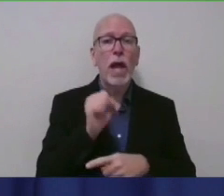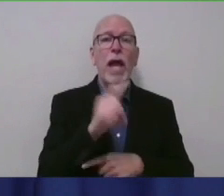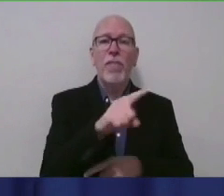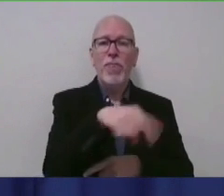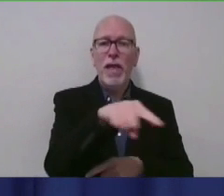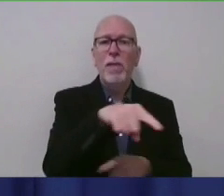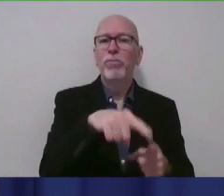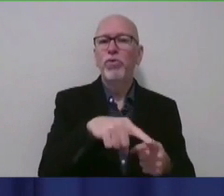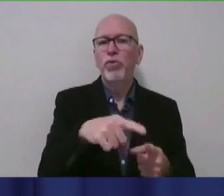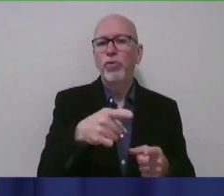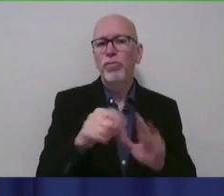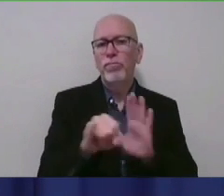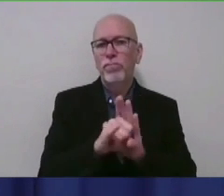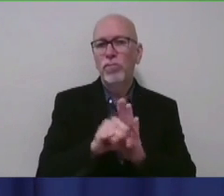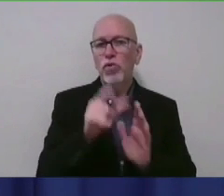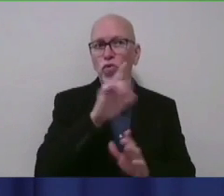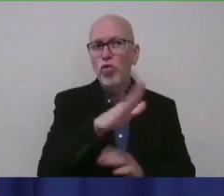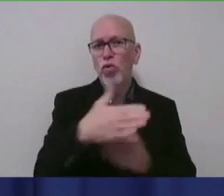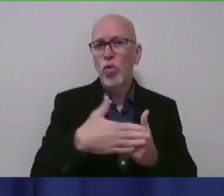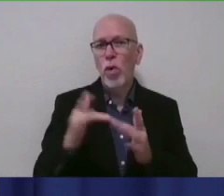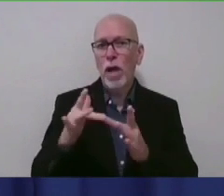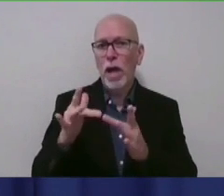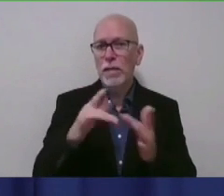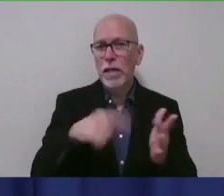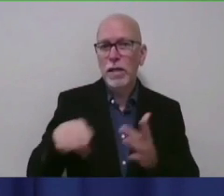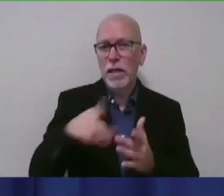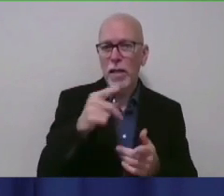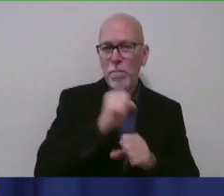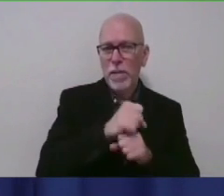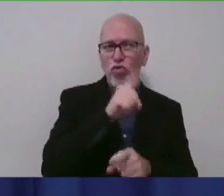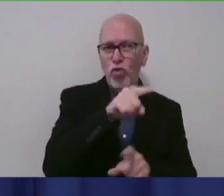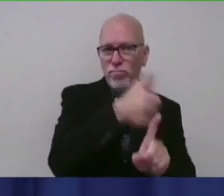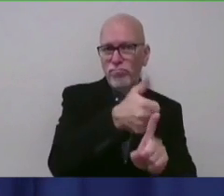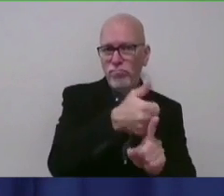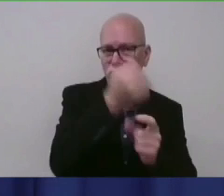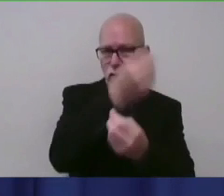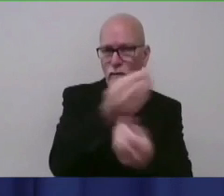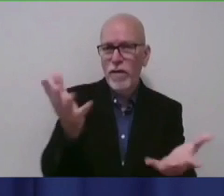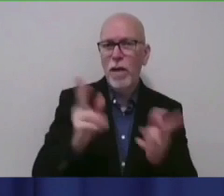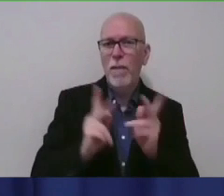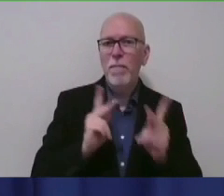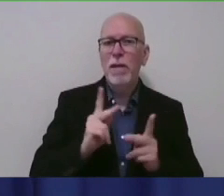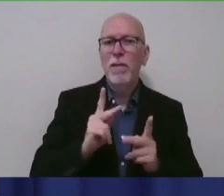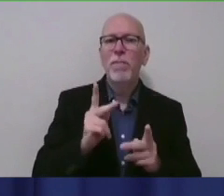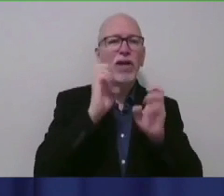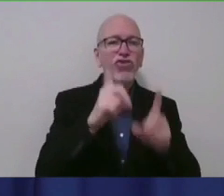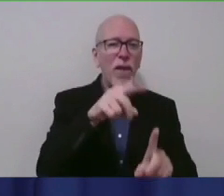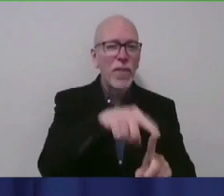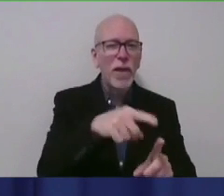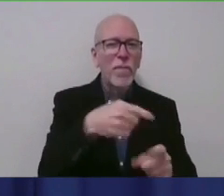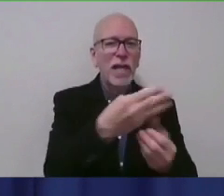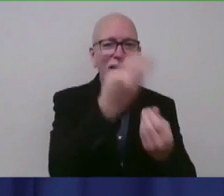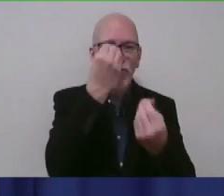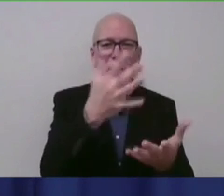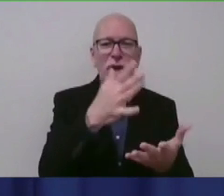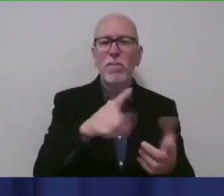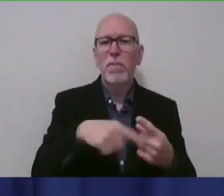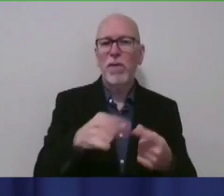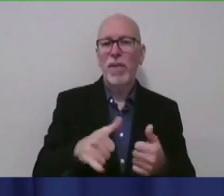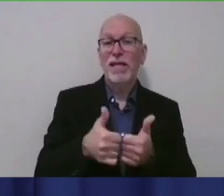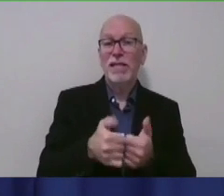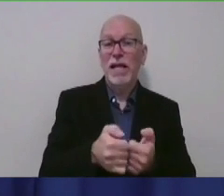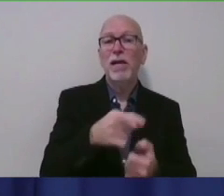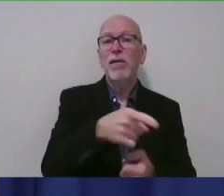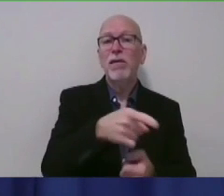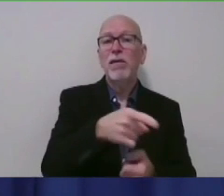basically identify their close contacts and to notify those individuals, give them the education and information on that text that they can refer